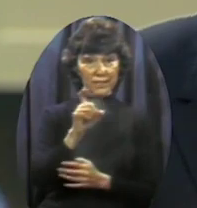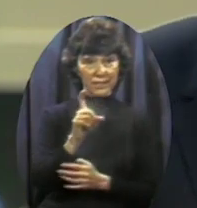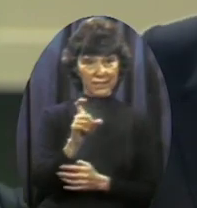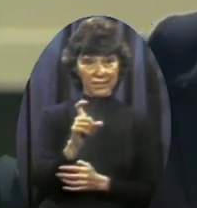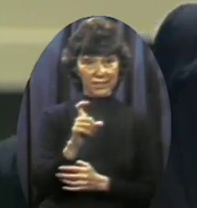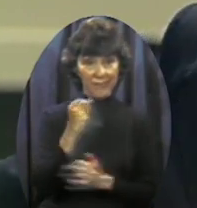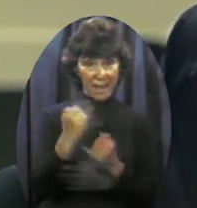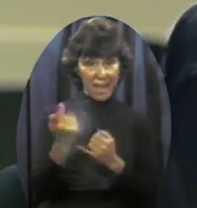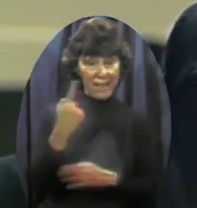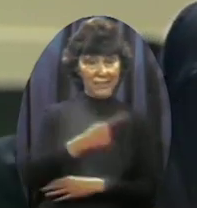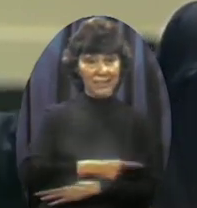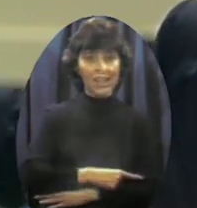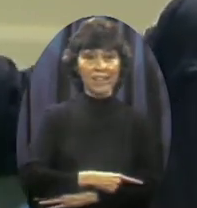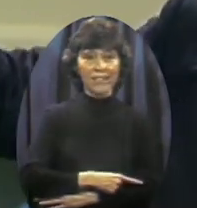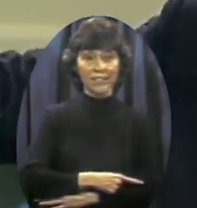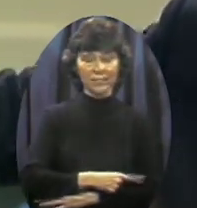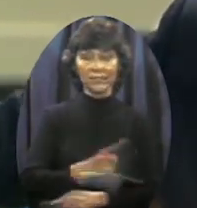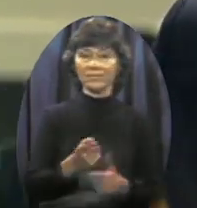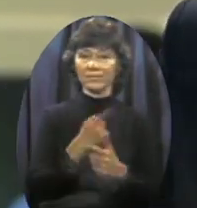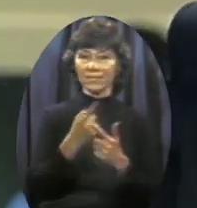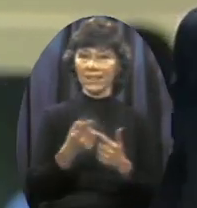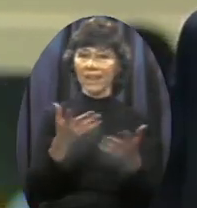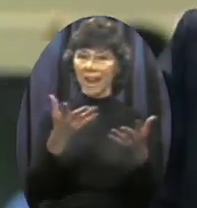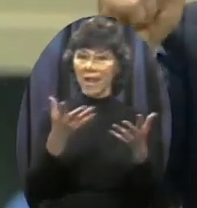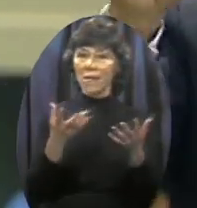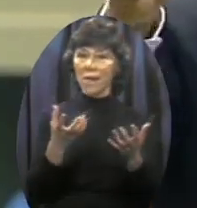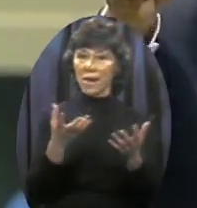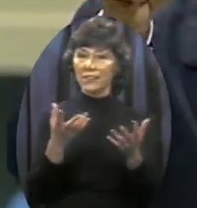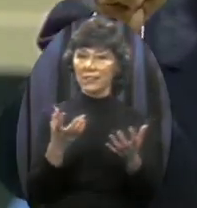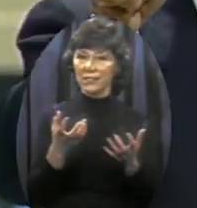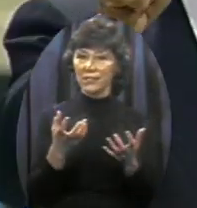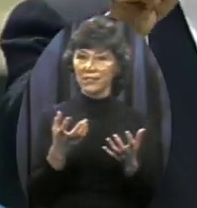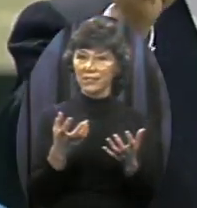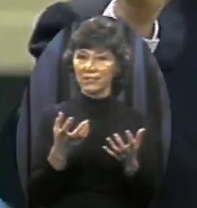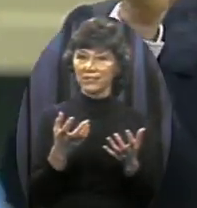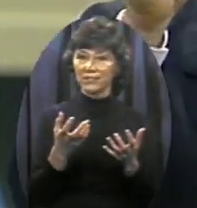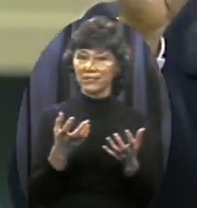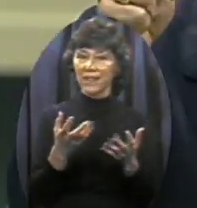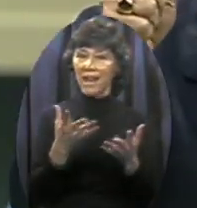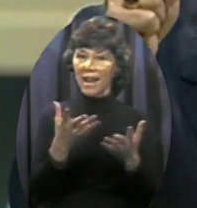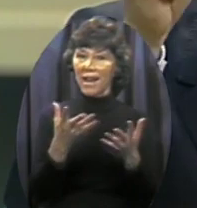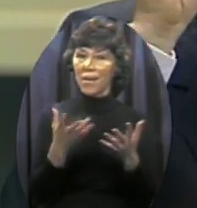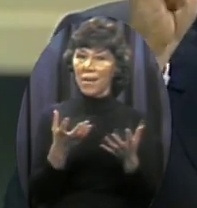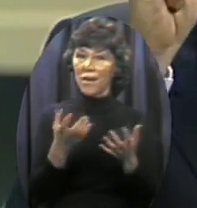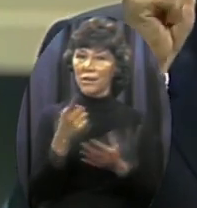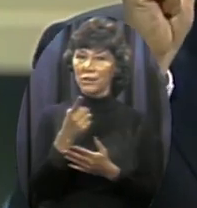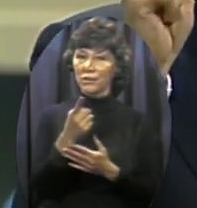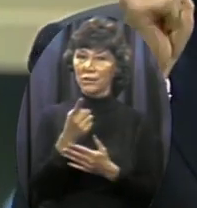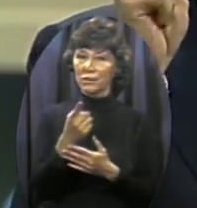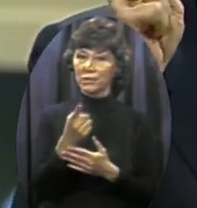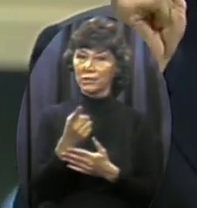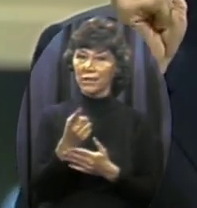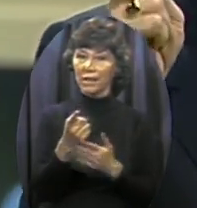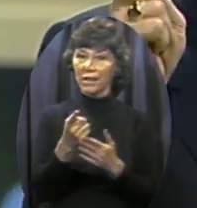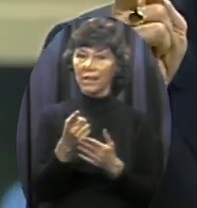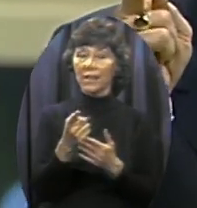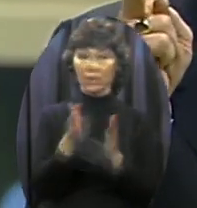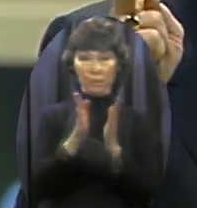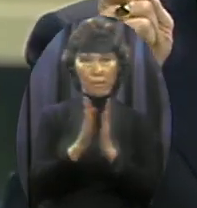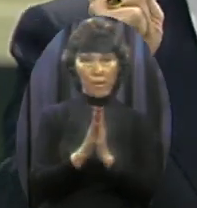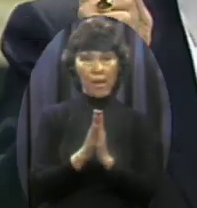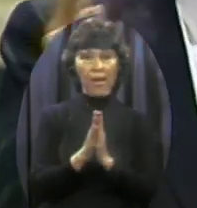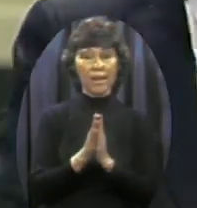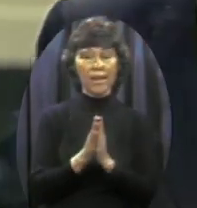And Don I want you to come And I want the sounds of liberty To join with you for something special in moment If we have revival 2 Chronicles 7 14 says